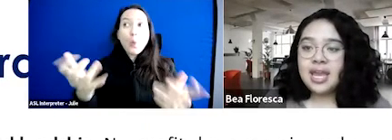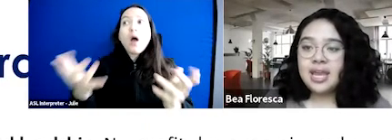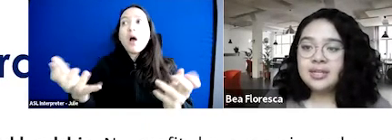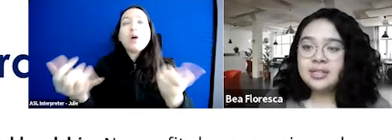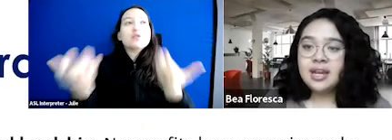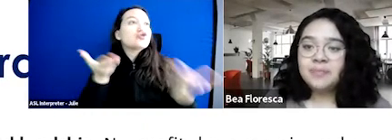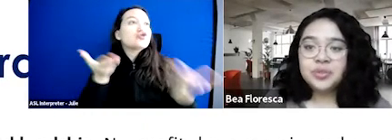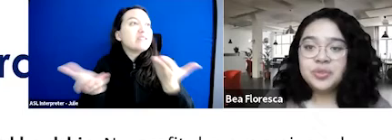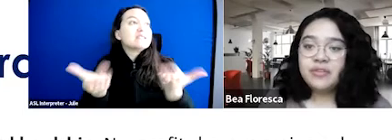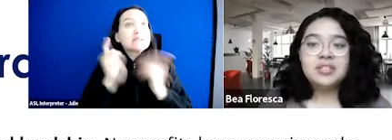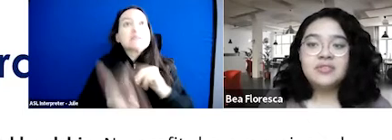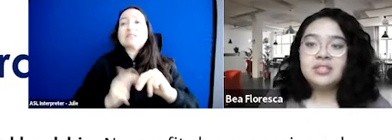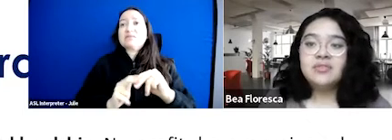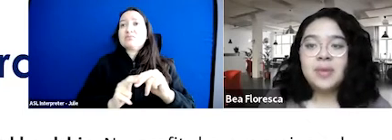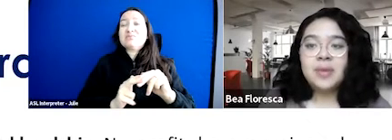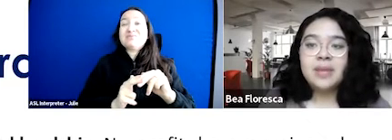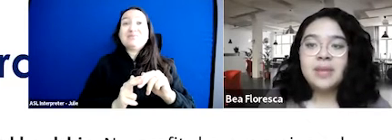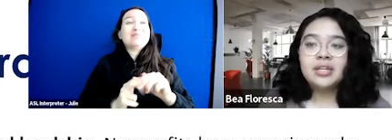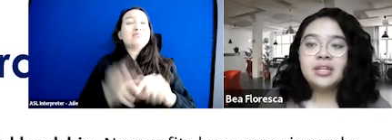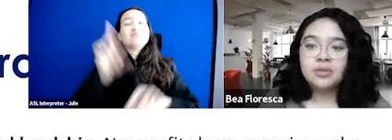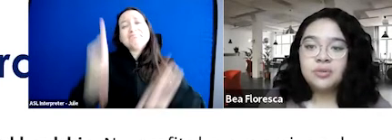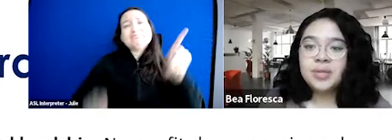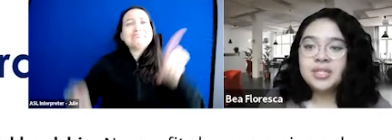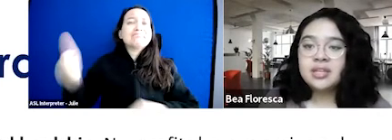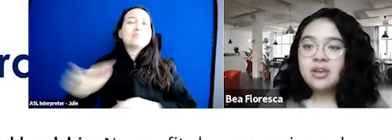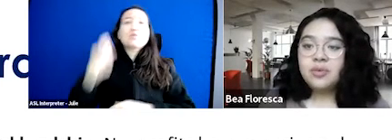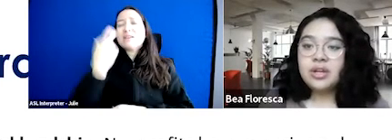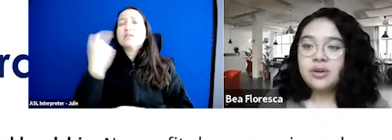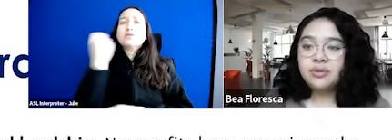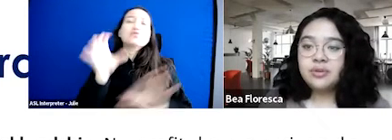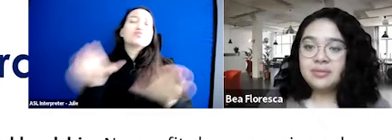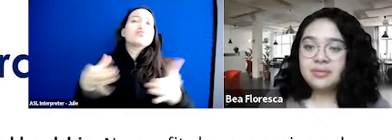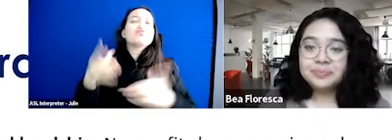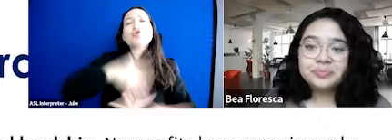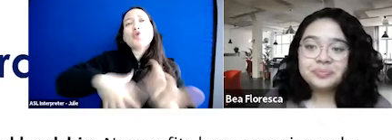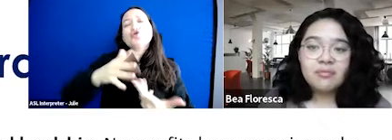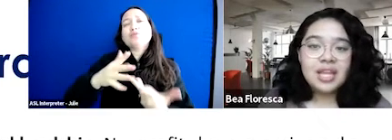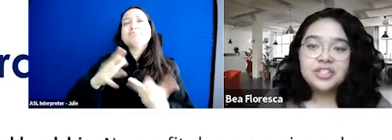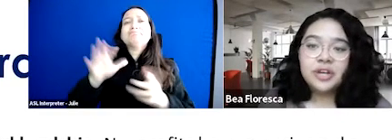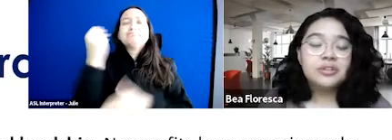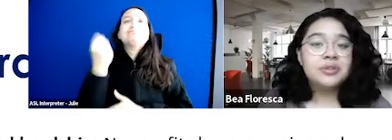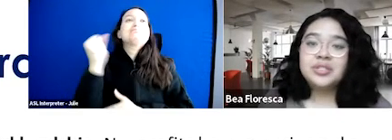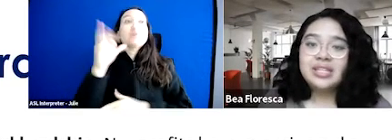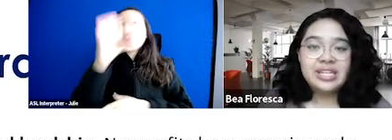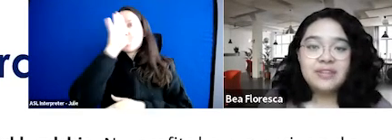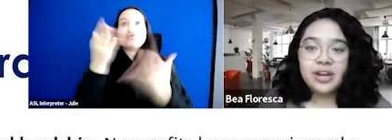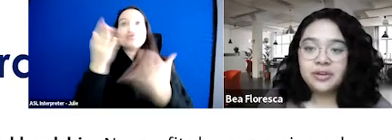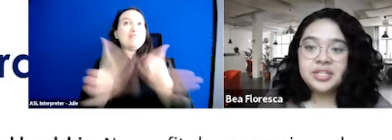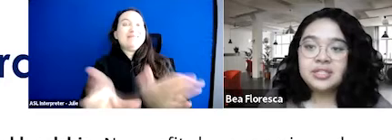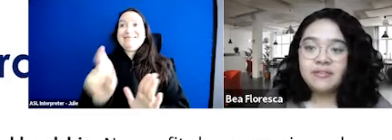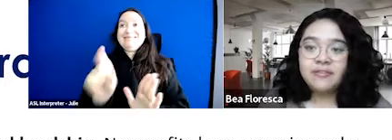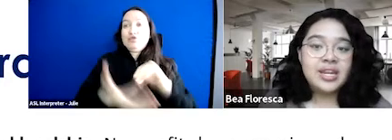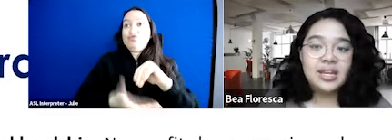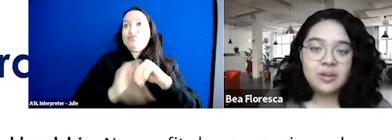And due to various effects of the pandemic and important social movements, we know that, in general, there's a need for